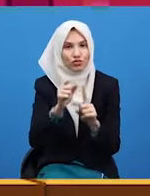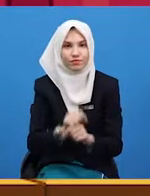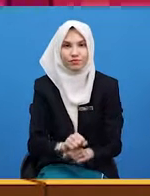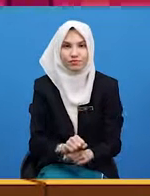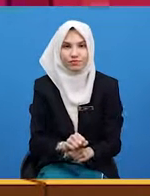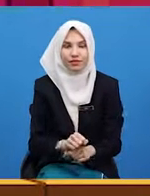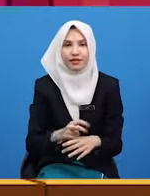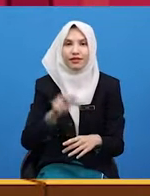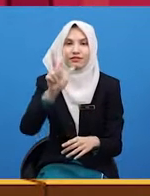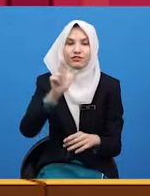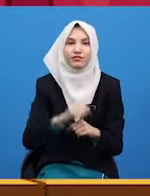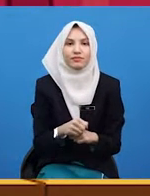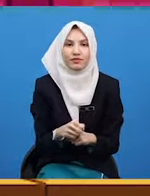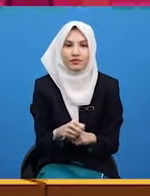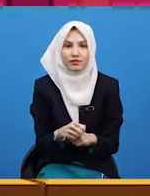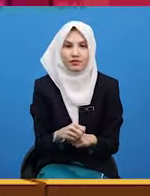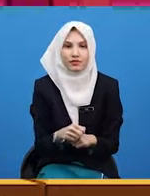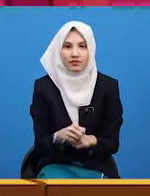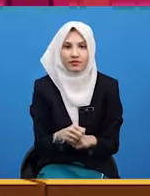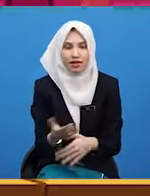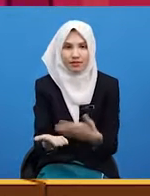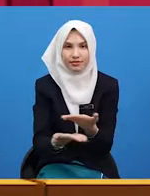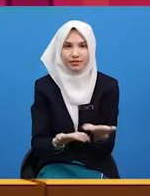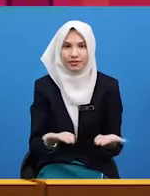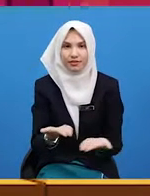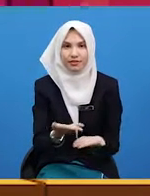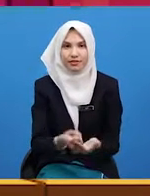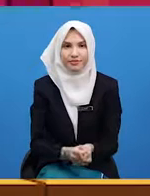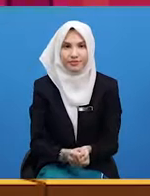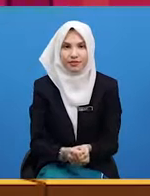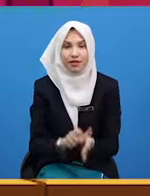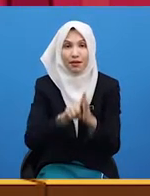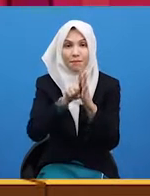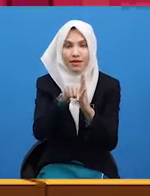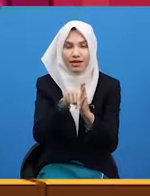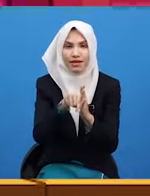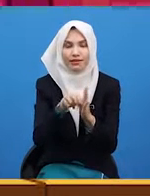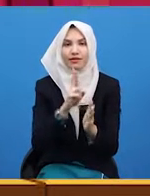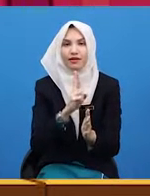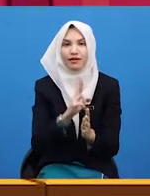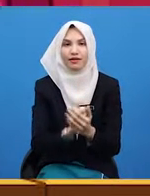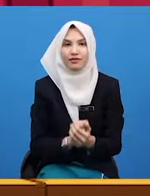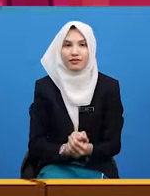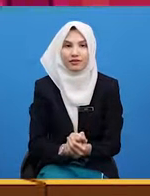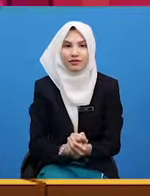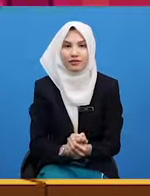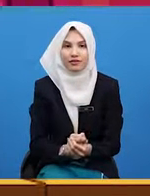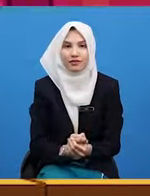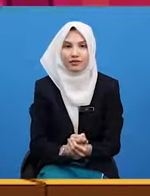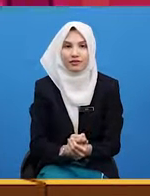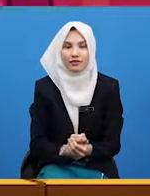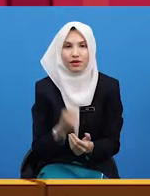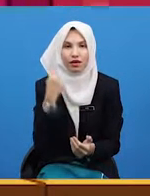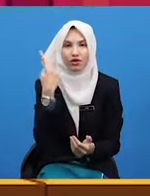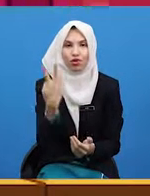three special cases here. If the minutes are, we are quarter.